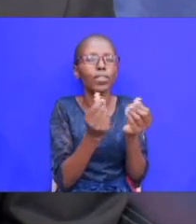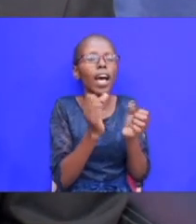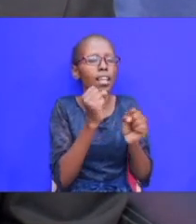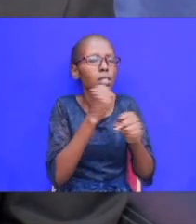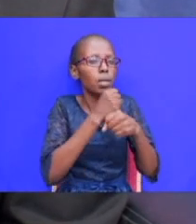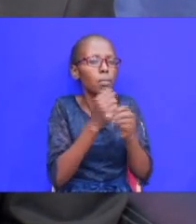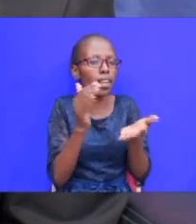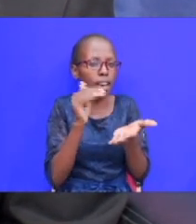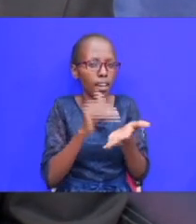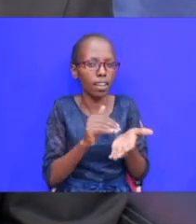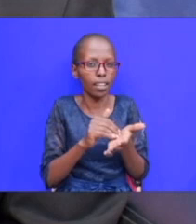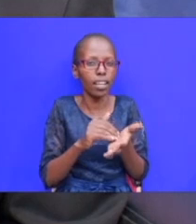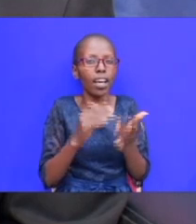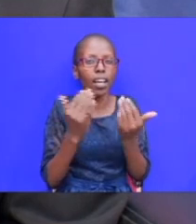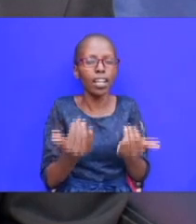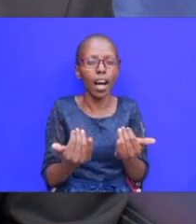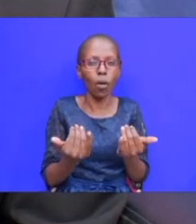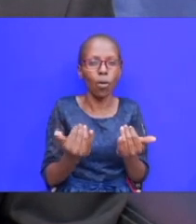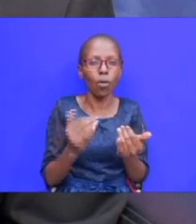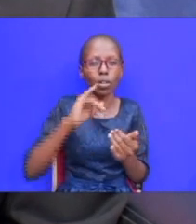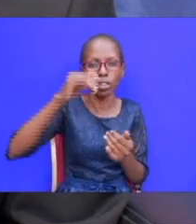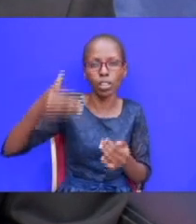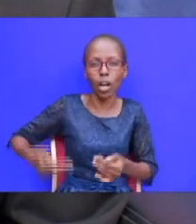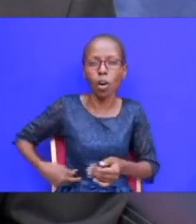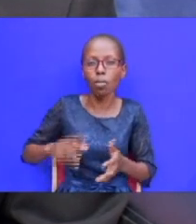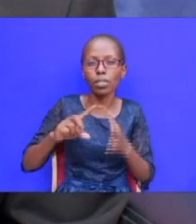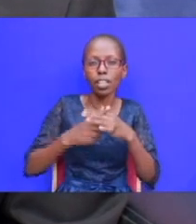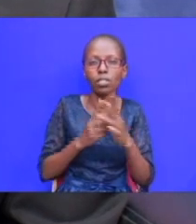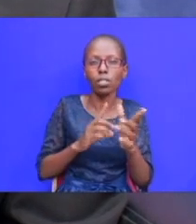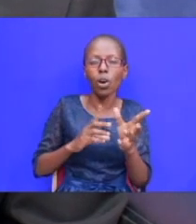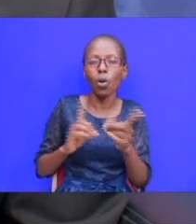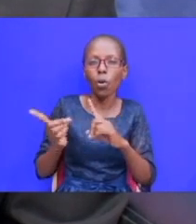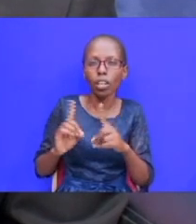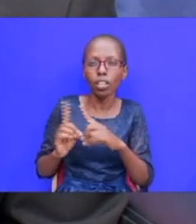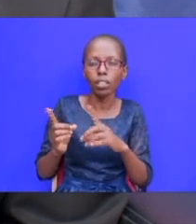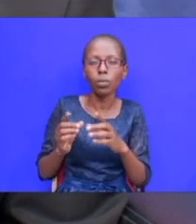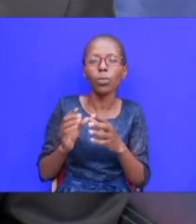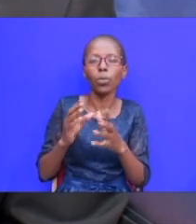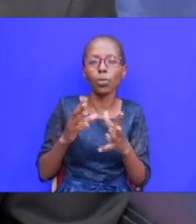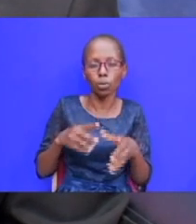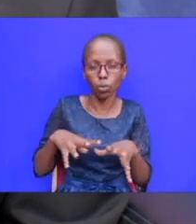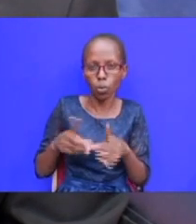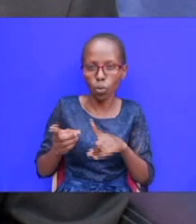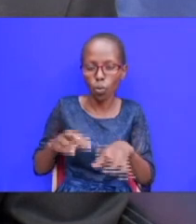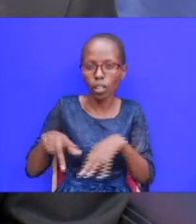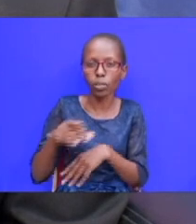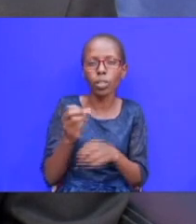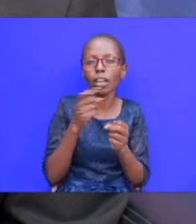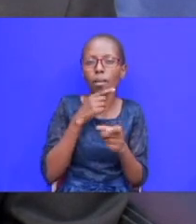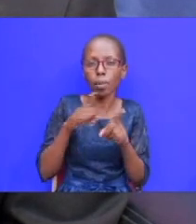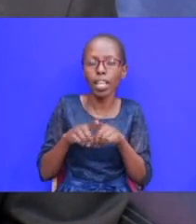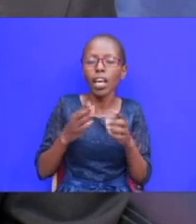now jacob start walking toward this brother without fear he wants to appease his earthly brothers also